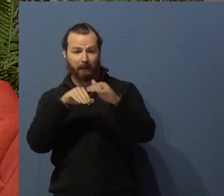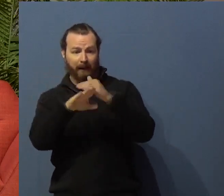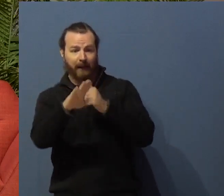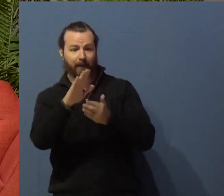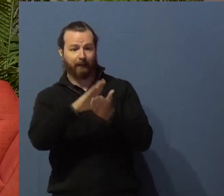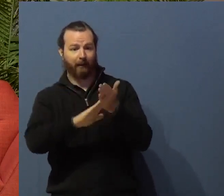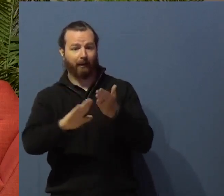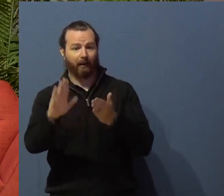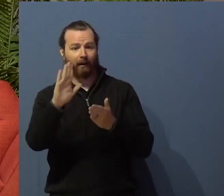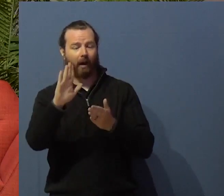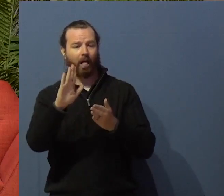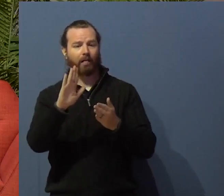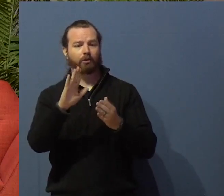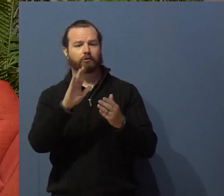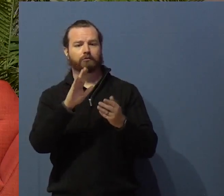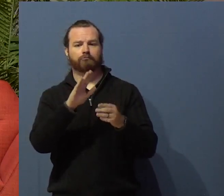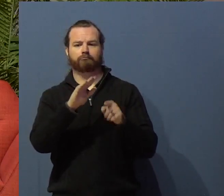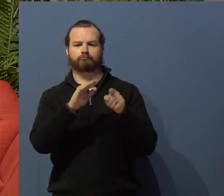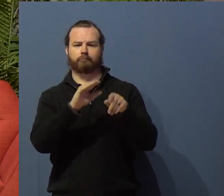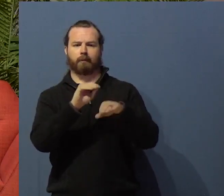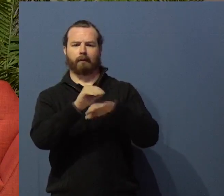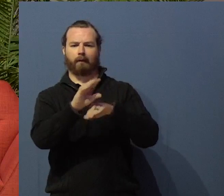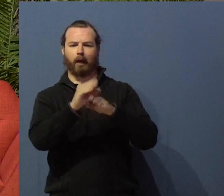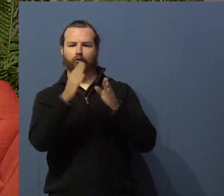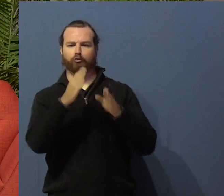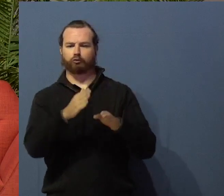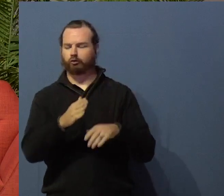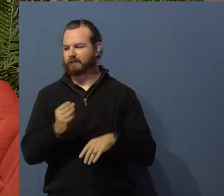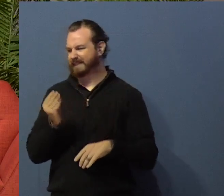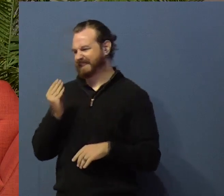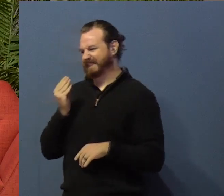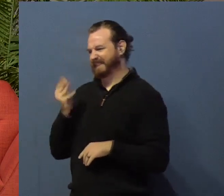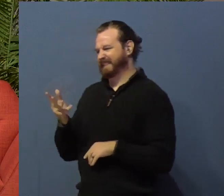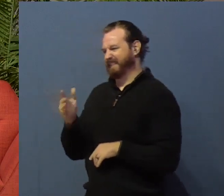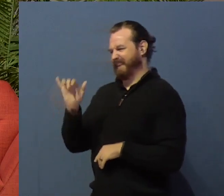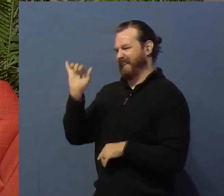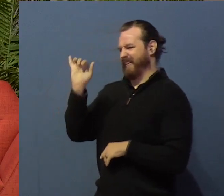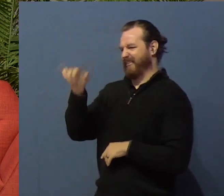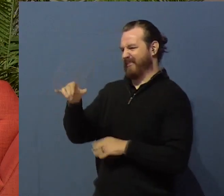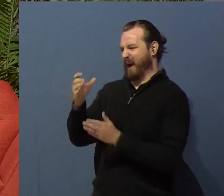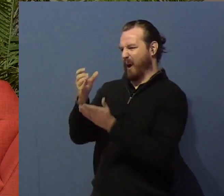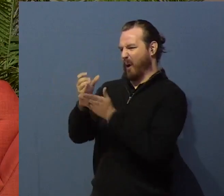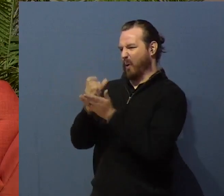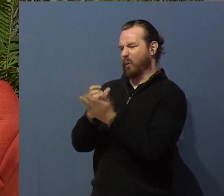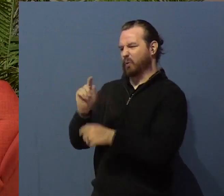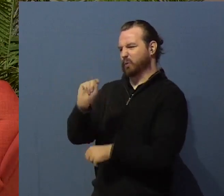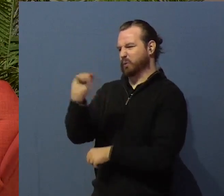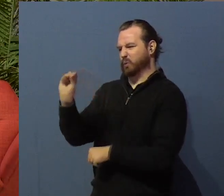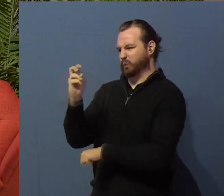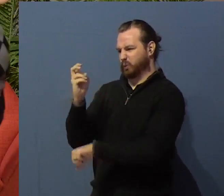from campus pastors, colleagues, who have talked about she's in a wheelchair. She can't be a nurse.